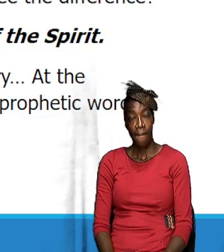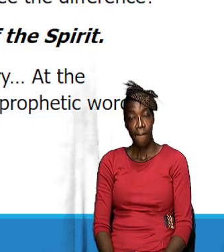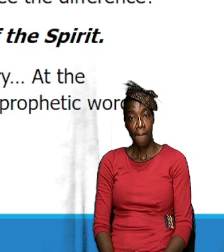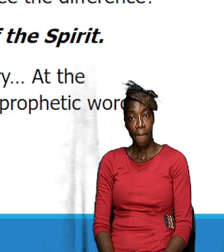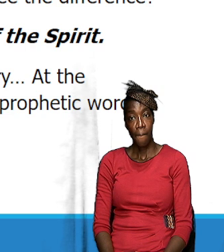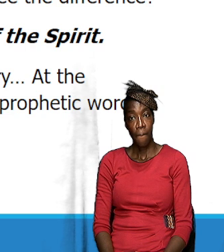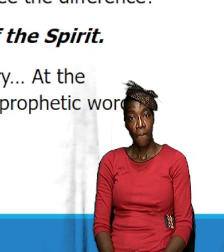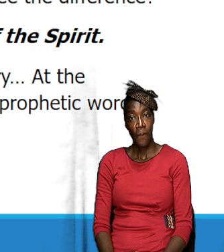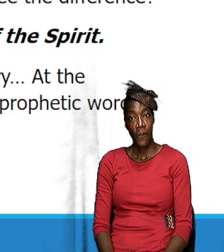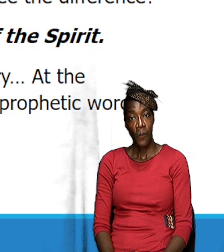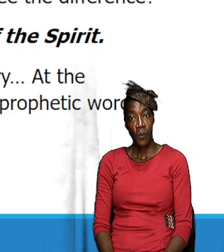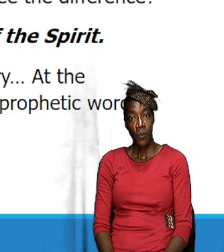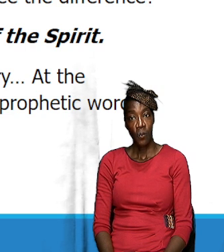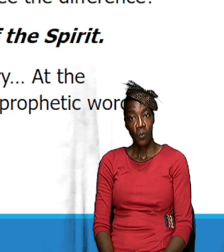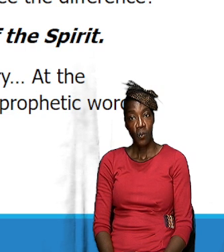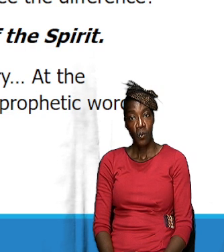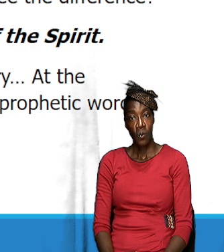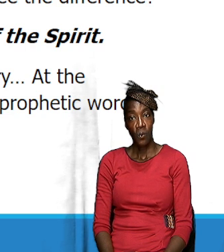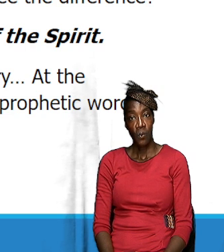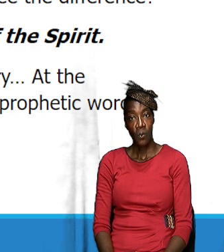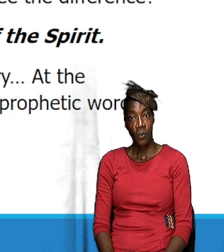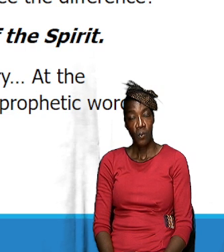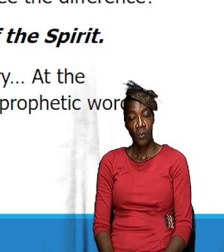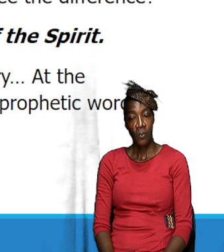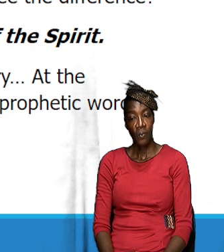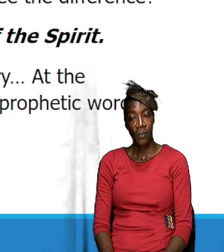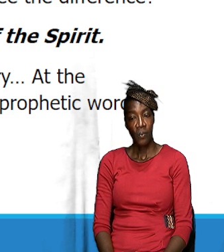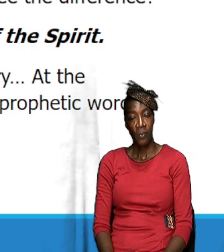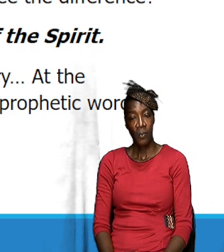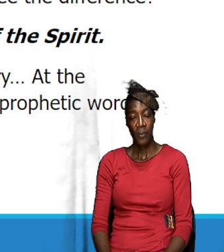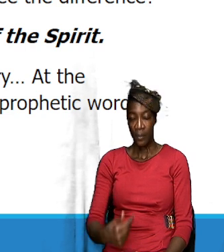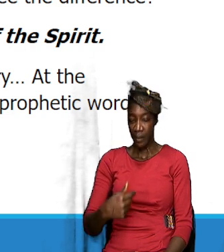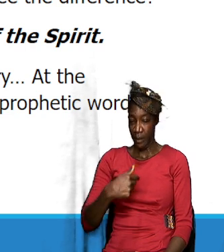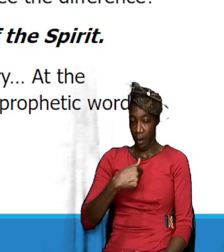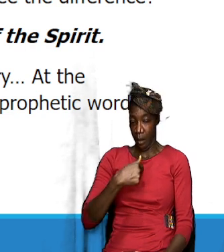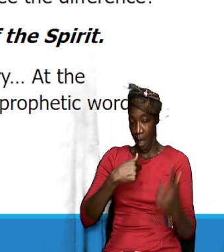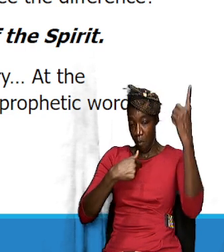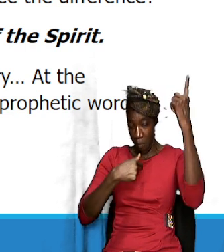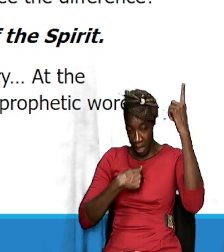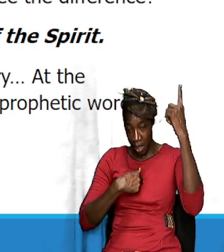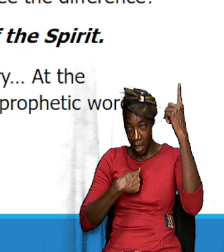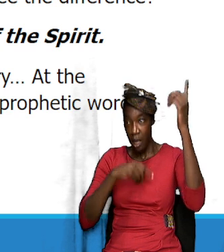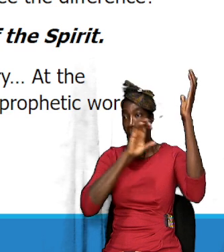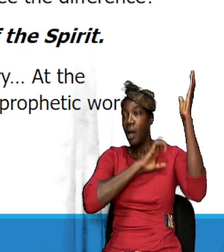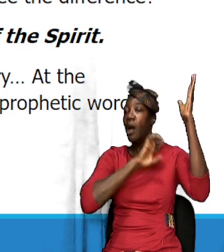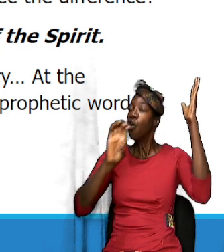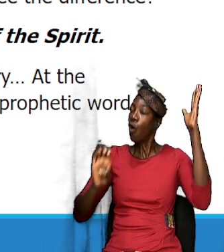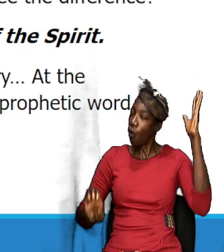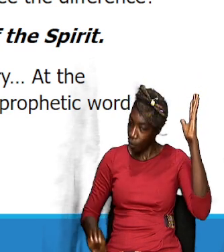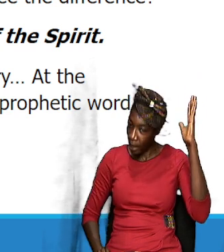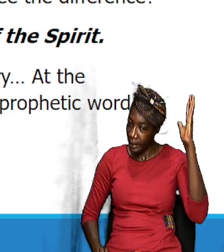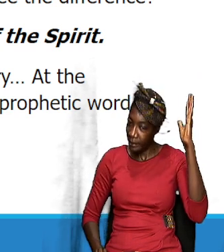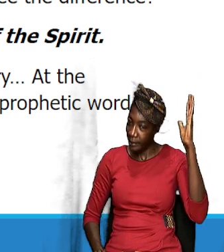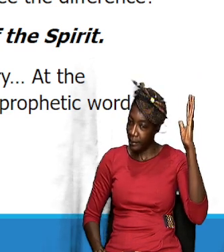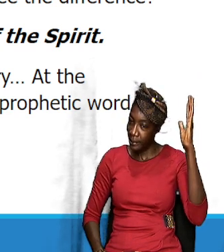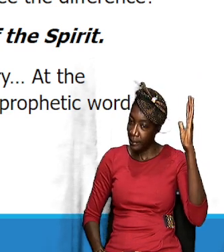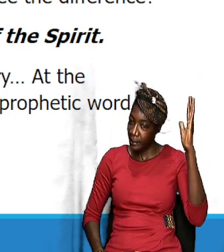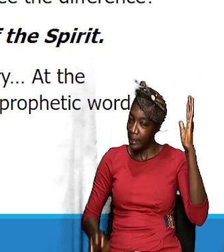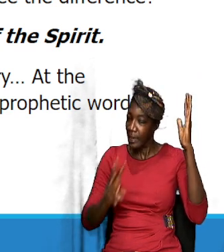Jesus is saying that I am the Christ. I am the Messiah.